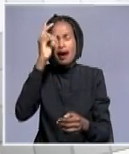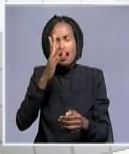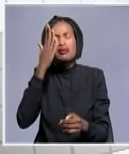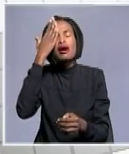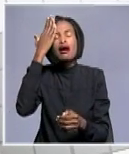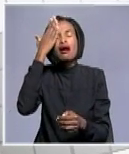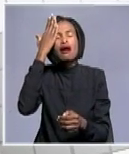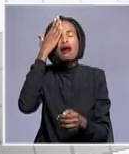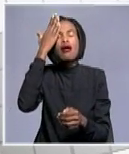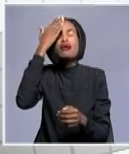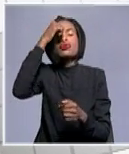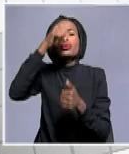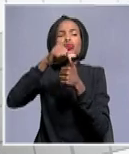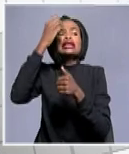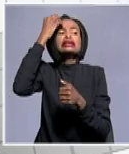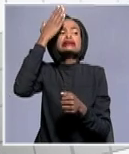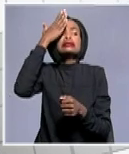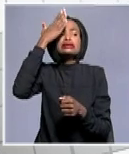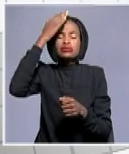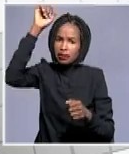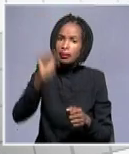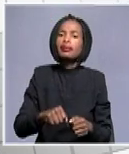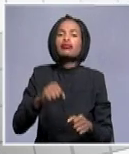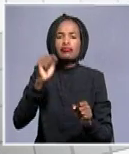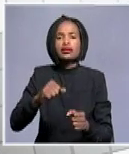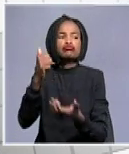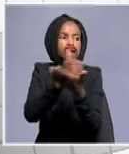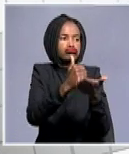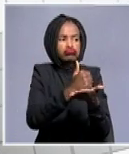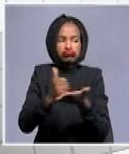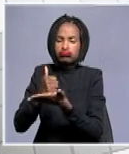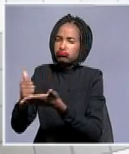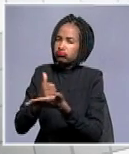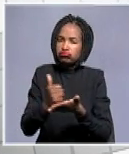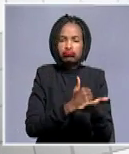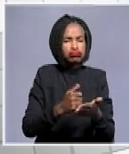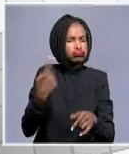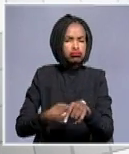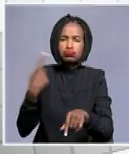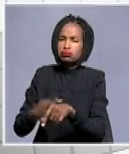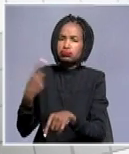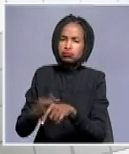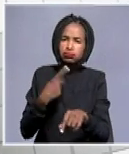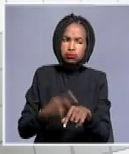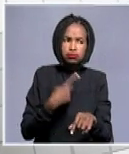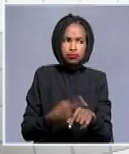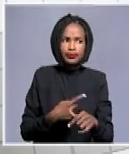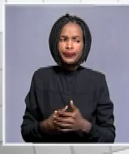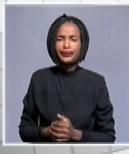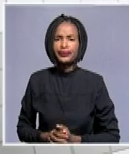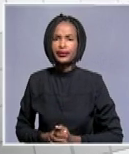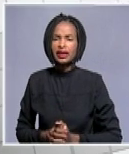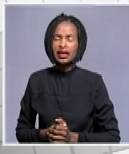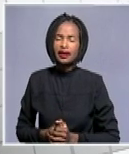inculcated into the minds of Namibians. That way, everyone would be participating. Now, the